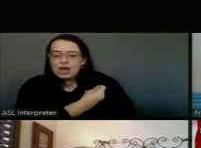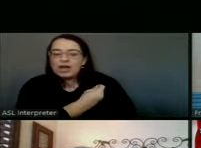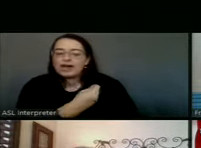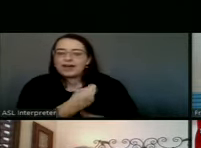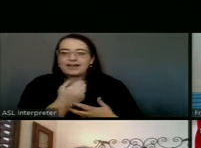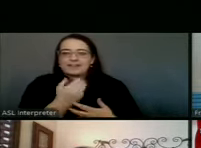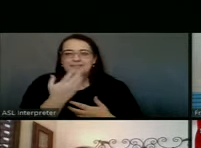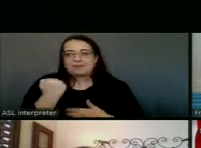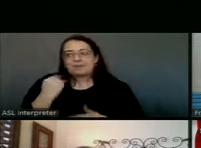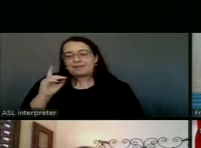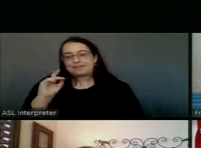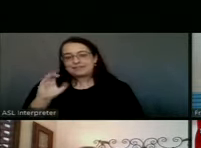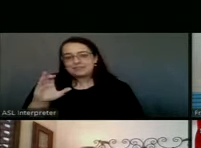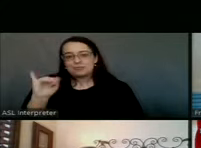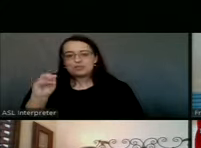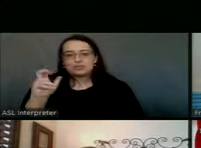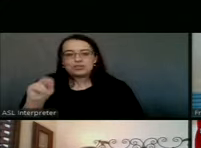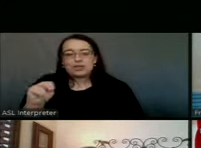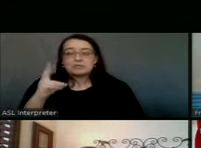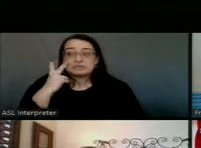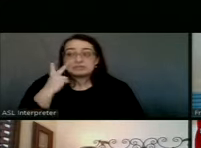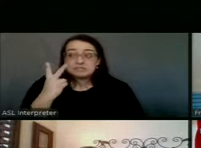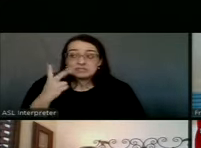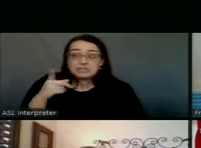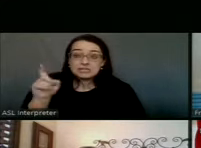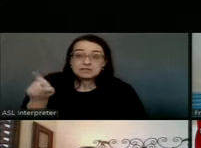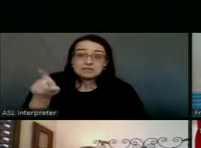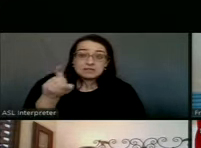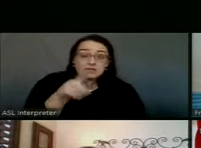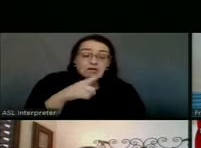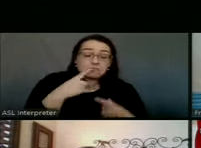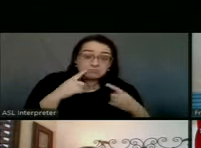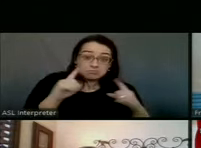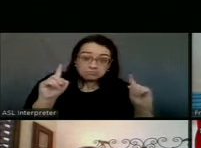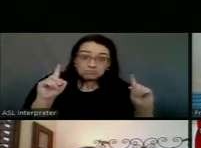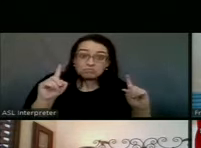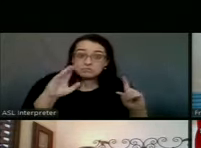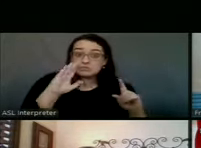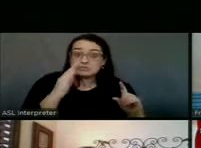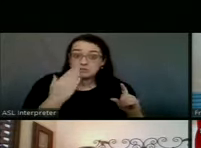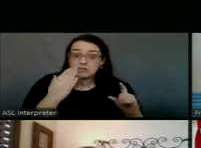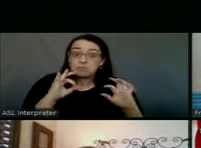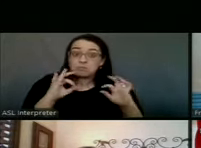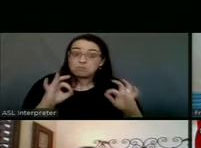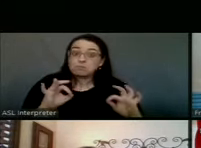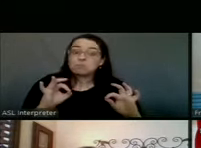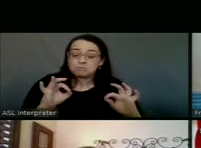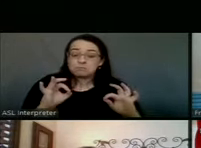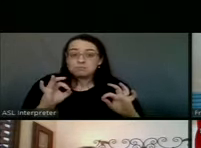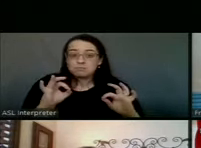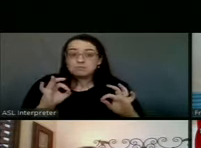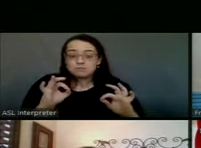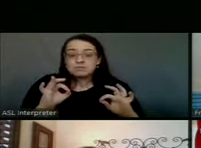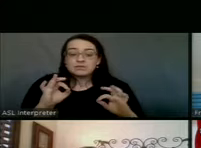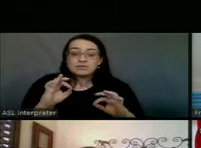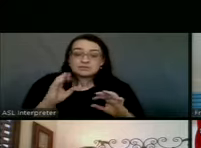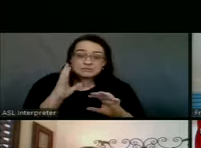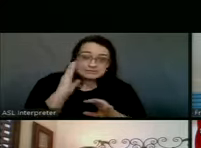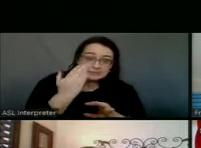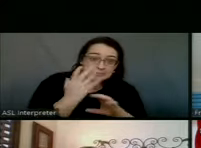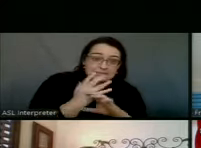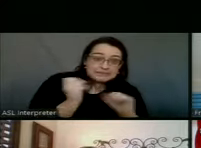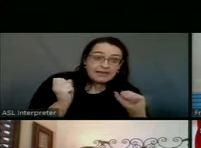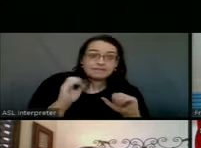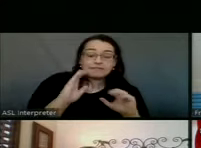in December or January are seeing the success of the vaccine and, um, and it's, it's safety and its